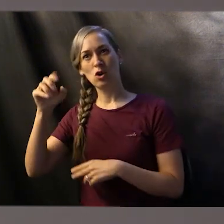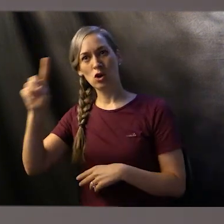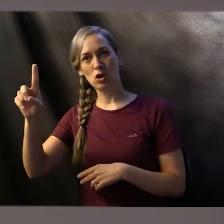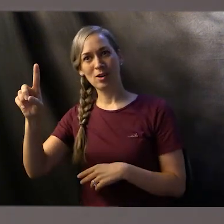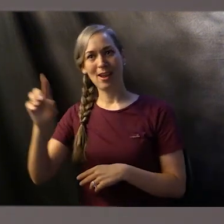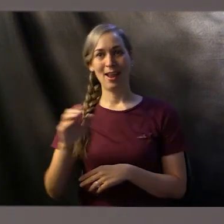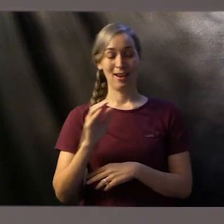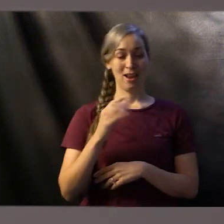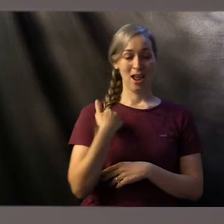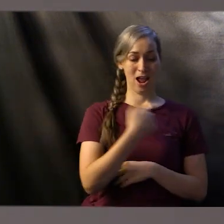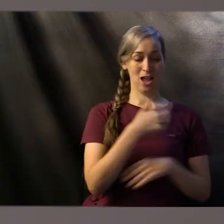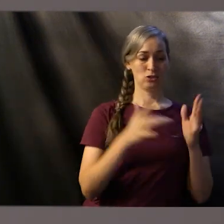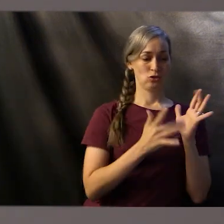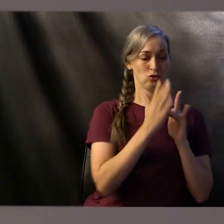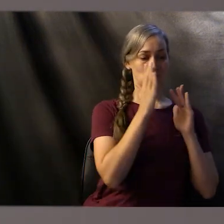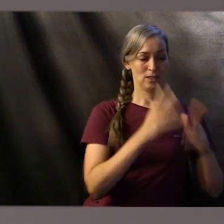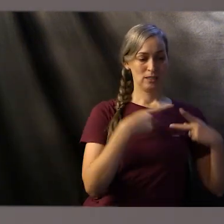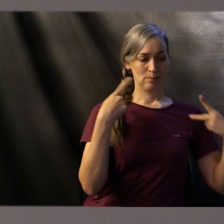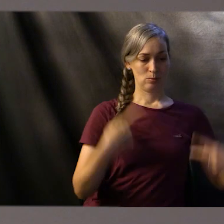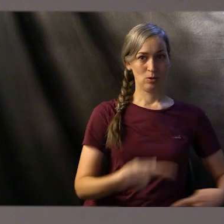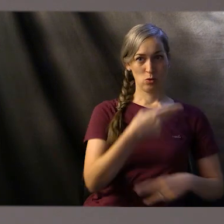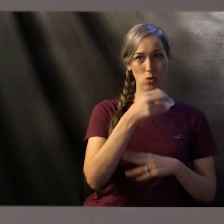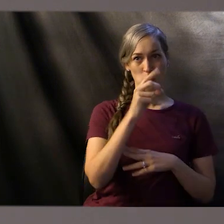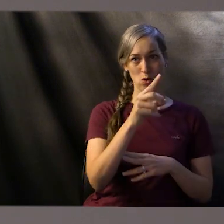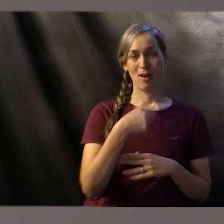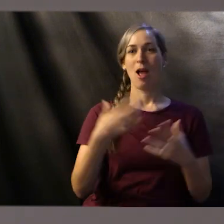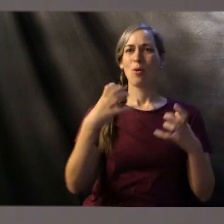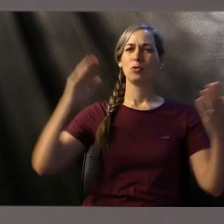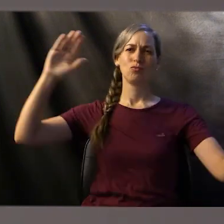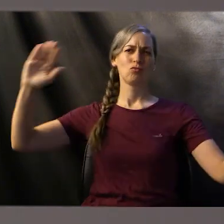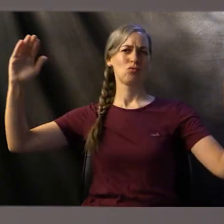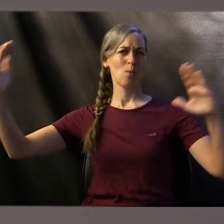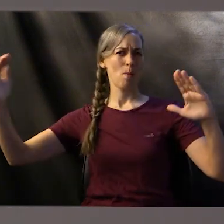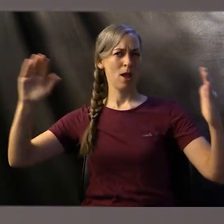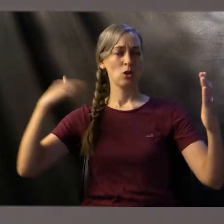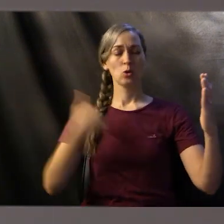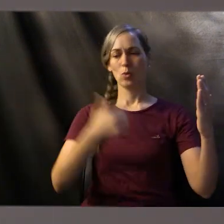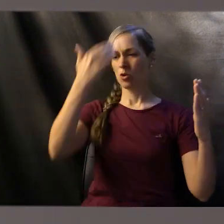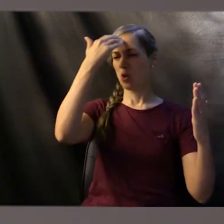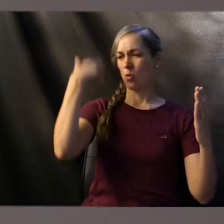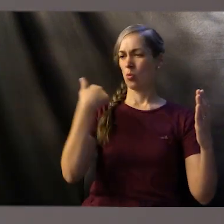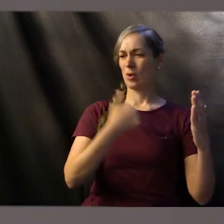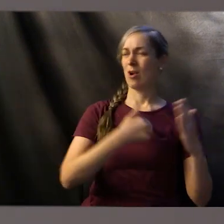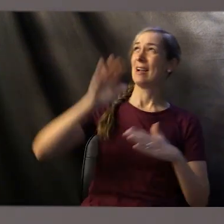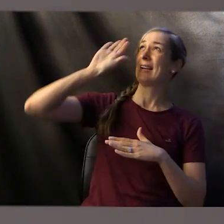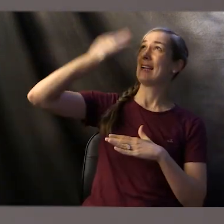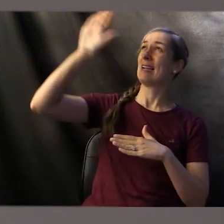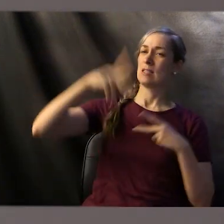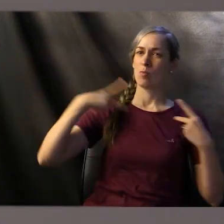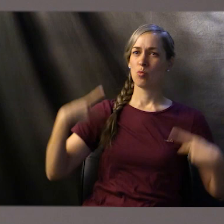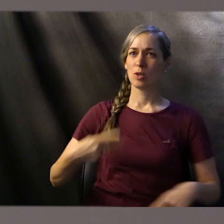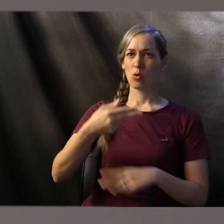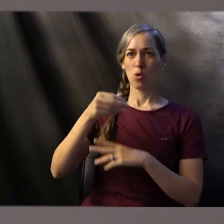can know that we are God's priesthood and we will also see the responsibilities that we have as his